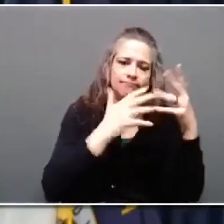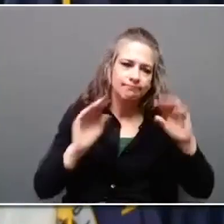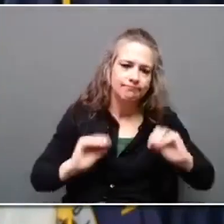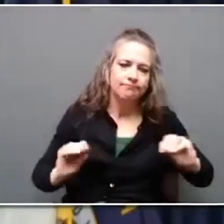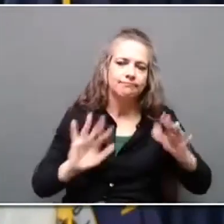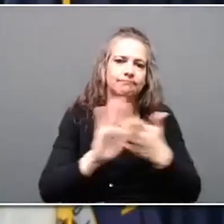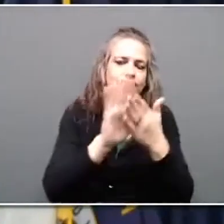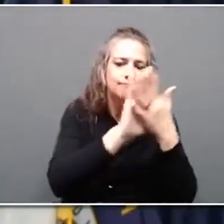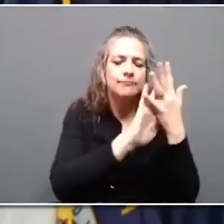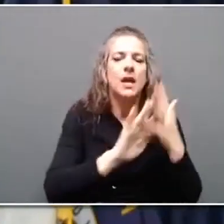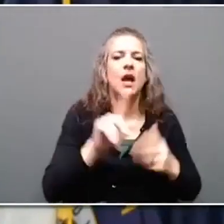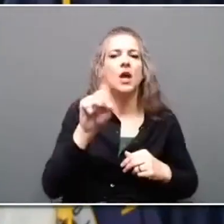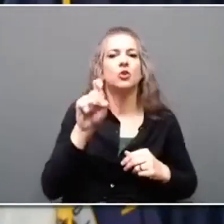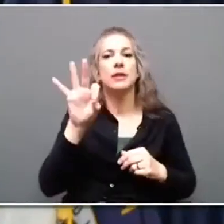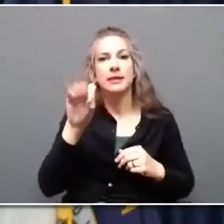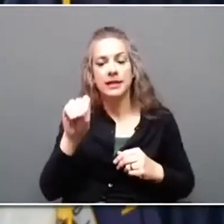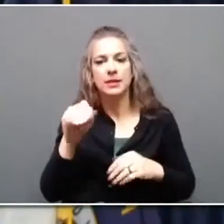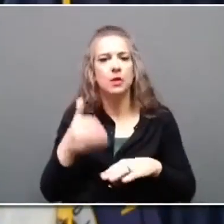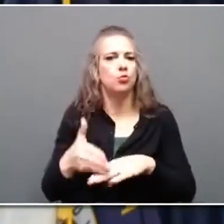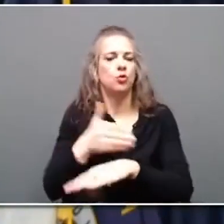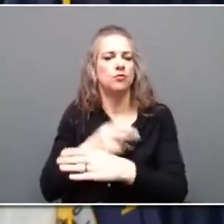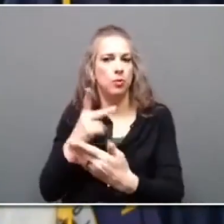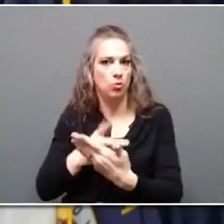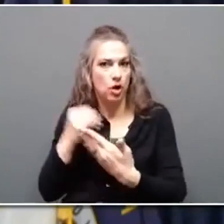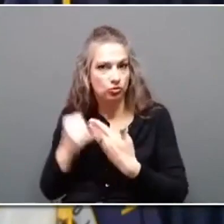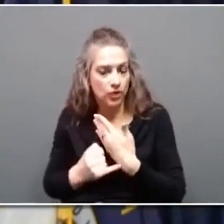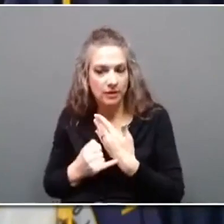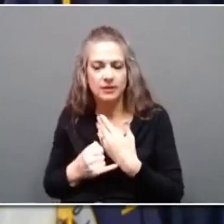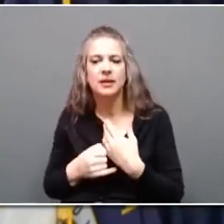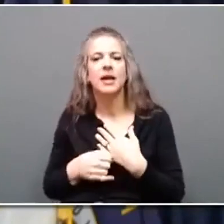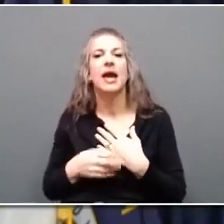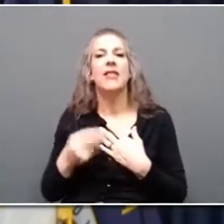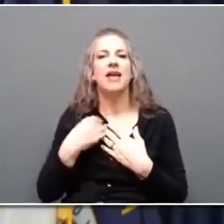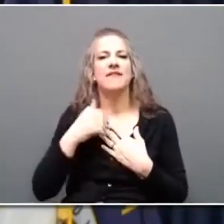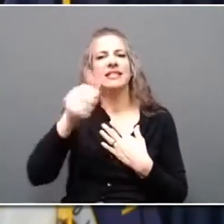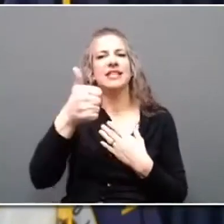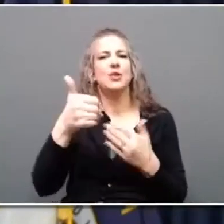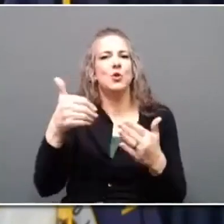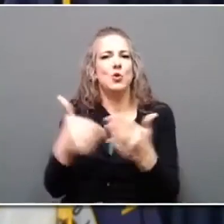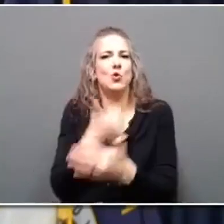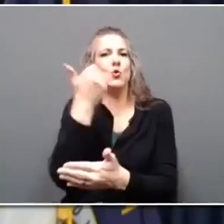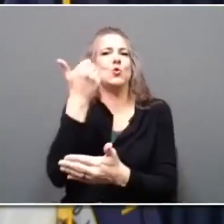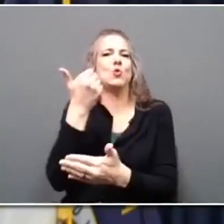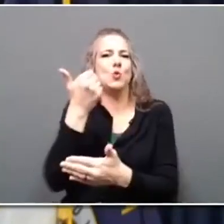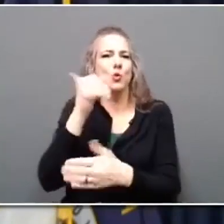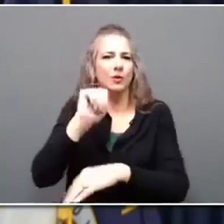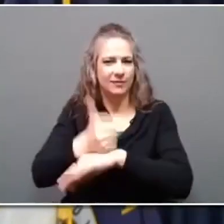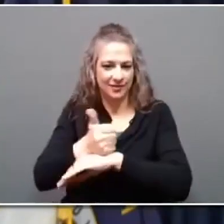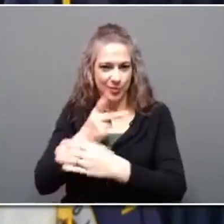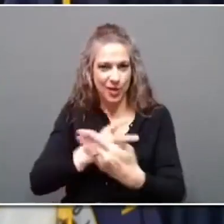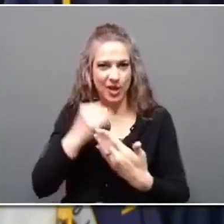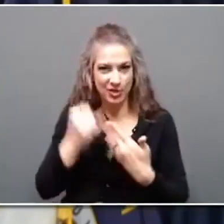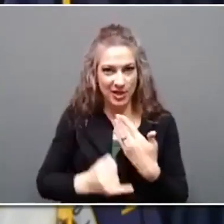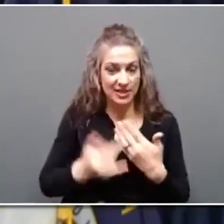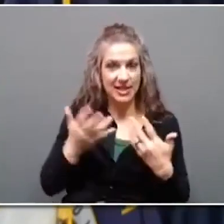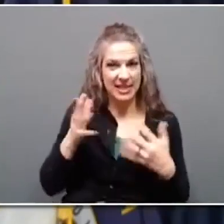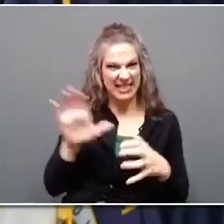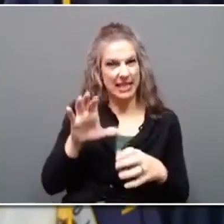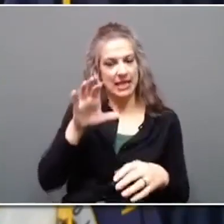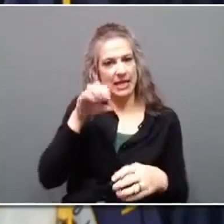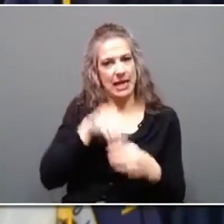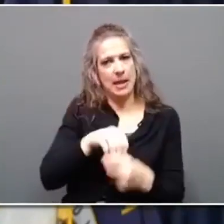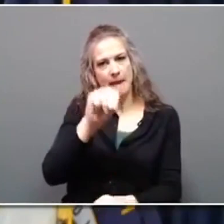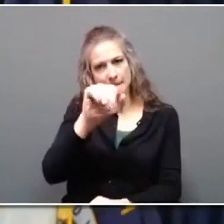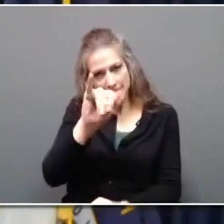190 improvement projects, and 10 new construction projects completed in Main Street districts.